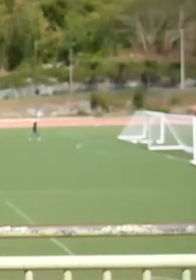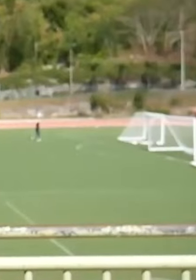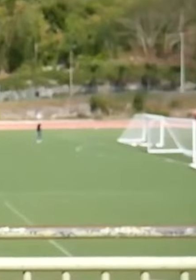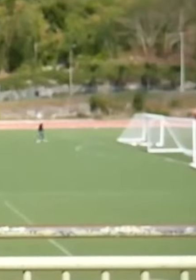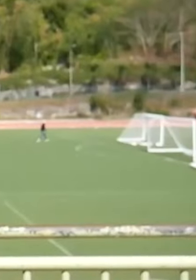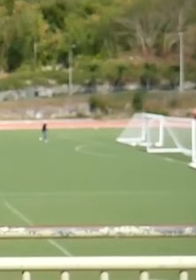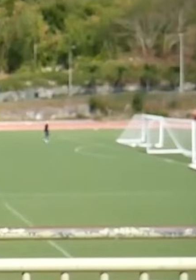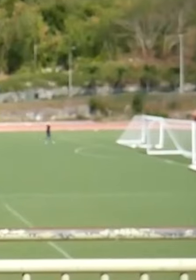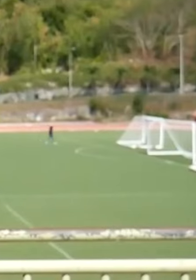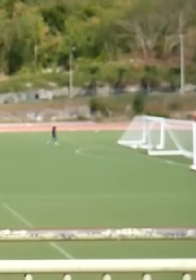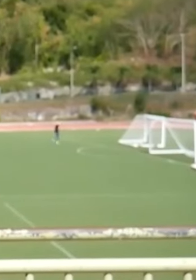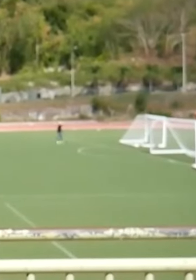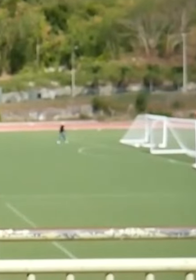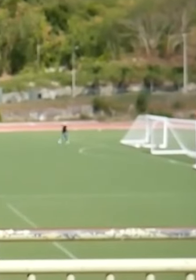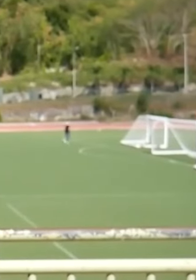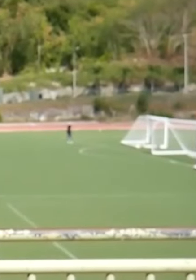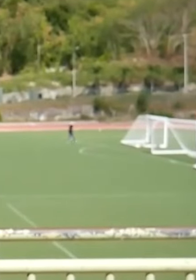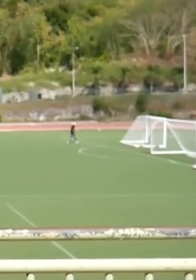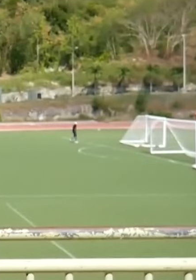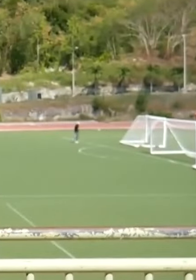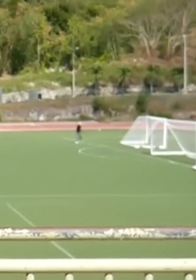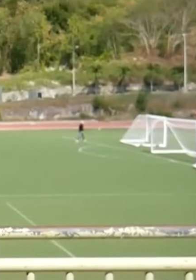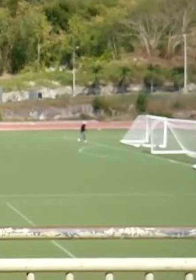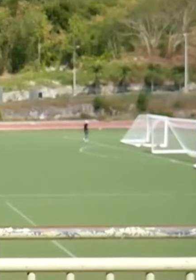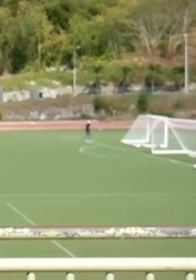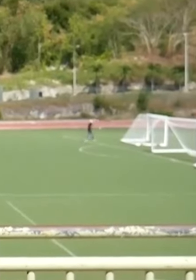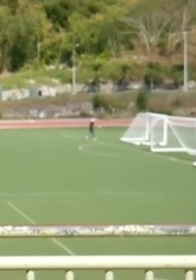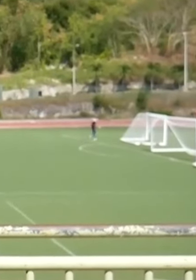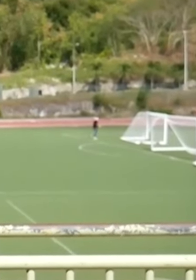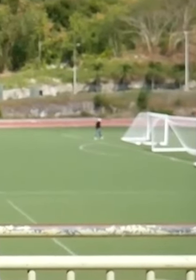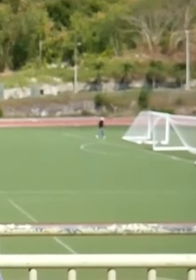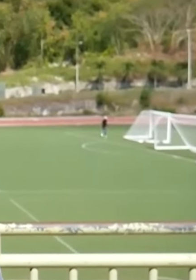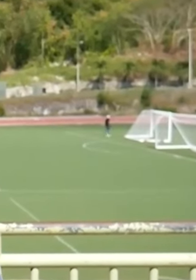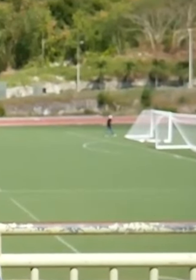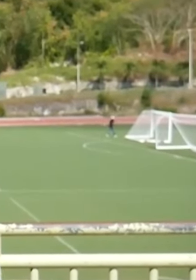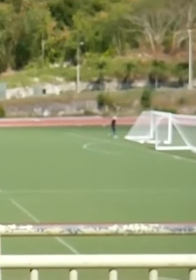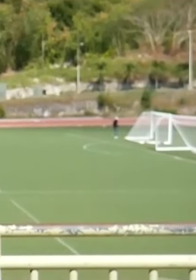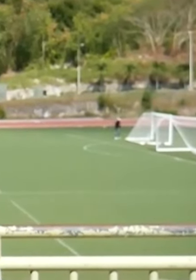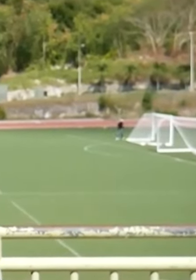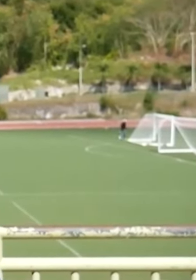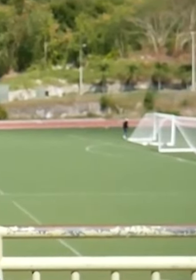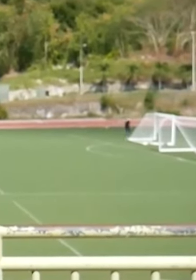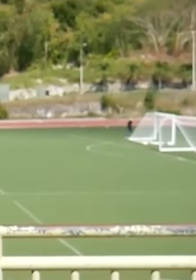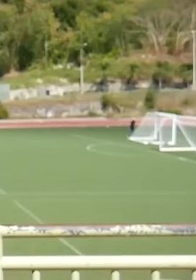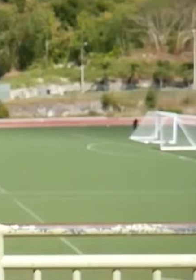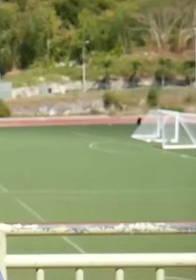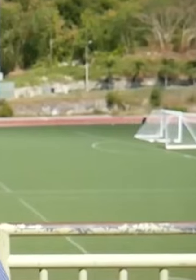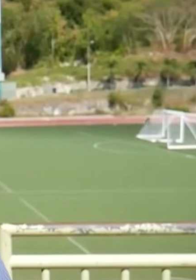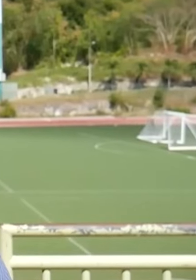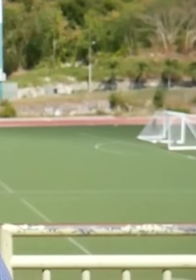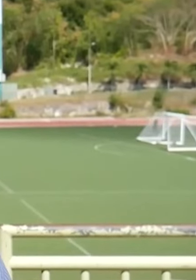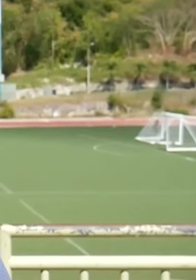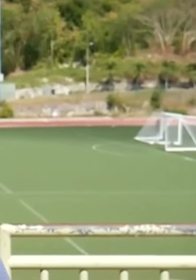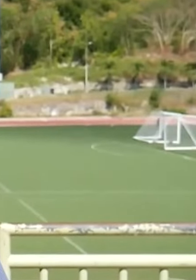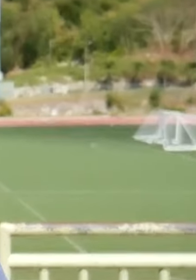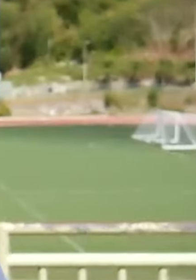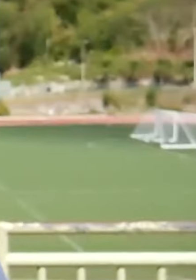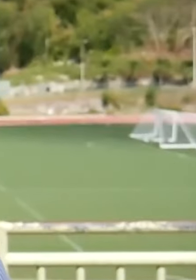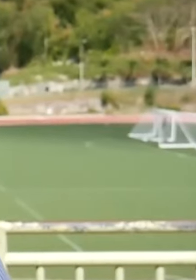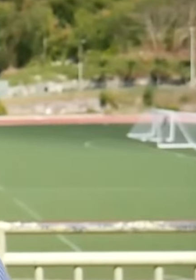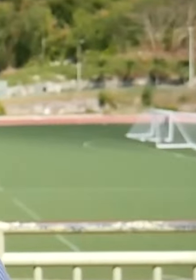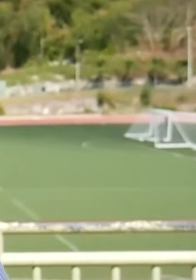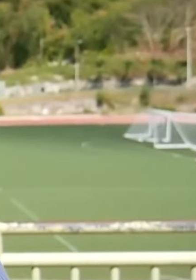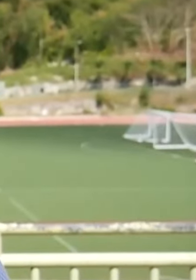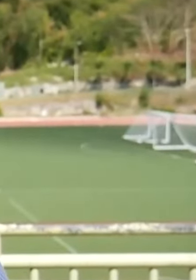track being kind of hard. This one is a lot bouncier and soft so we anticipate that the athletes should have some good running,